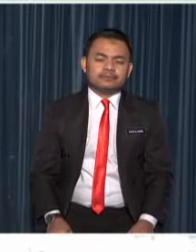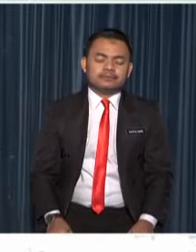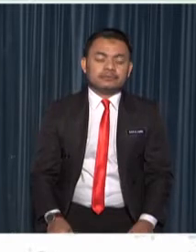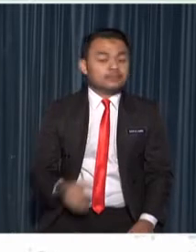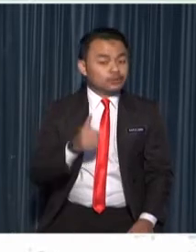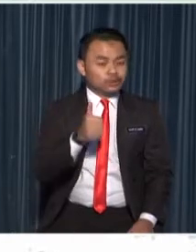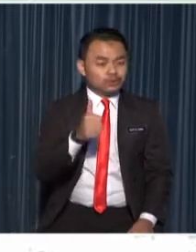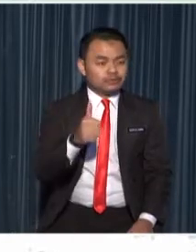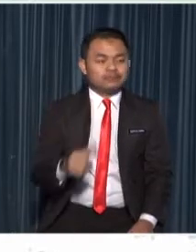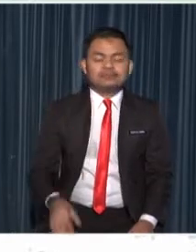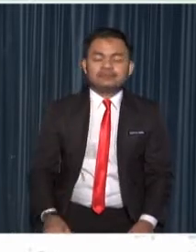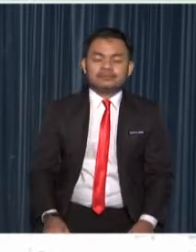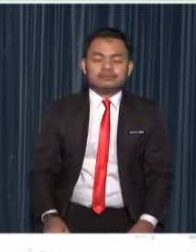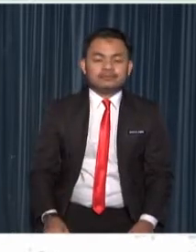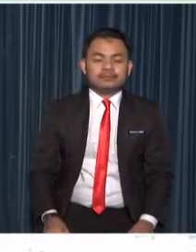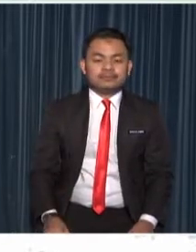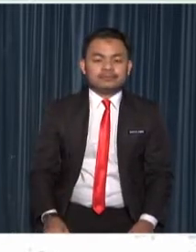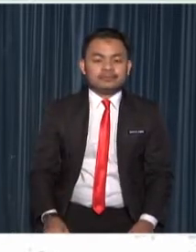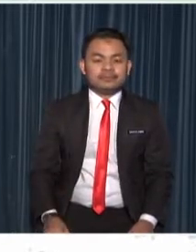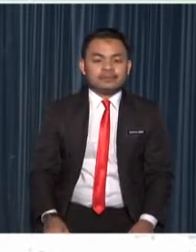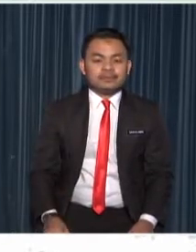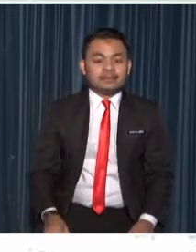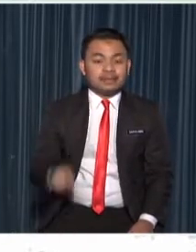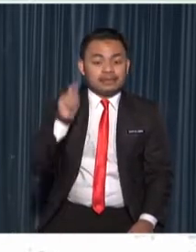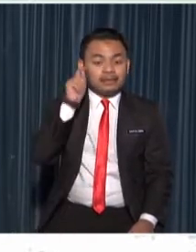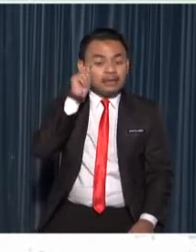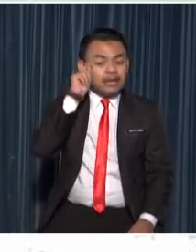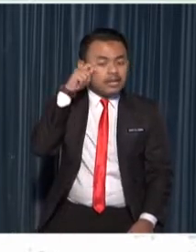good good it is an onion